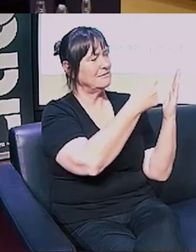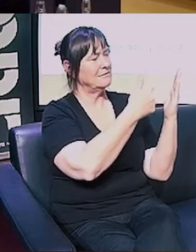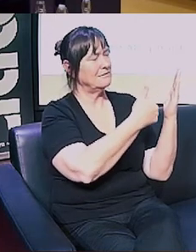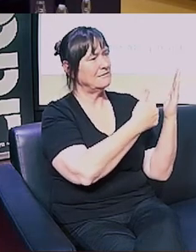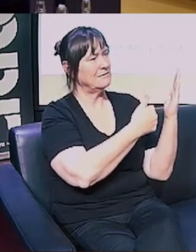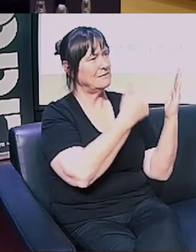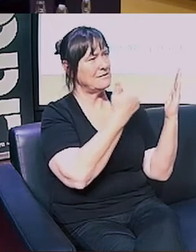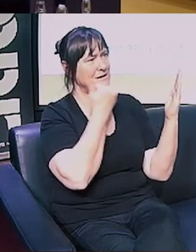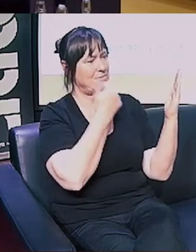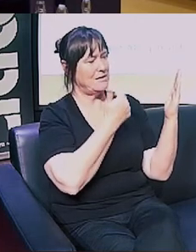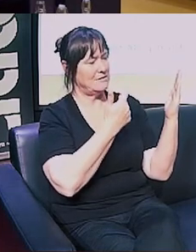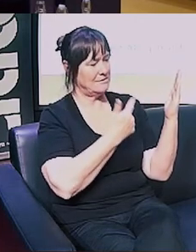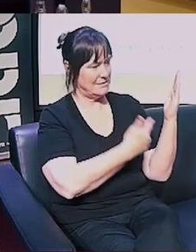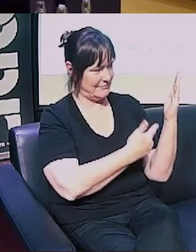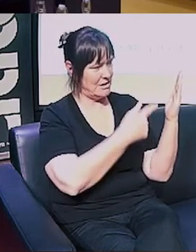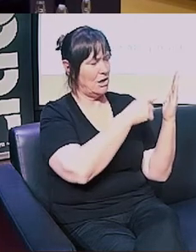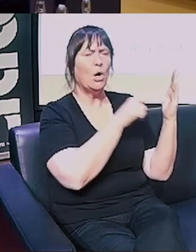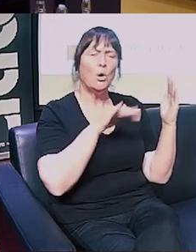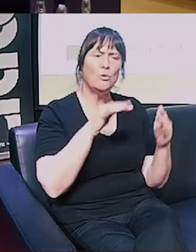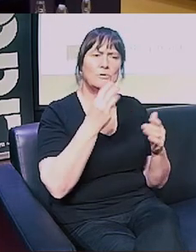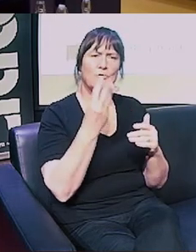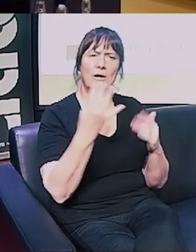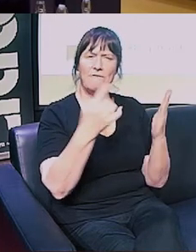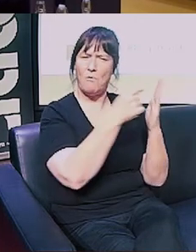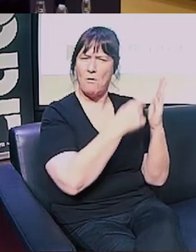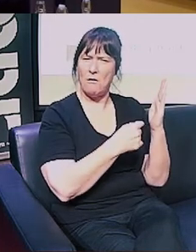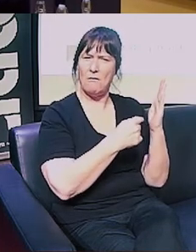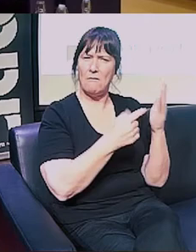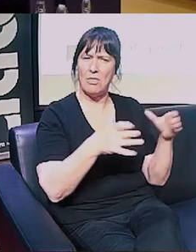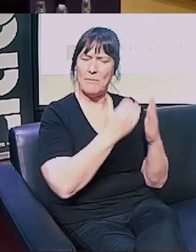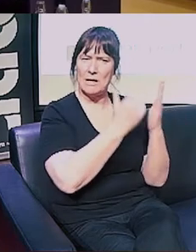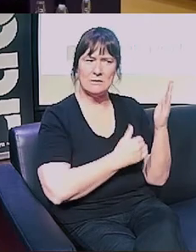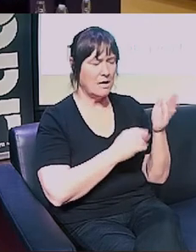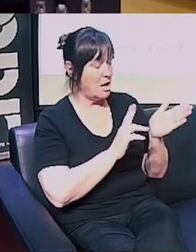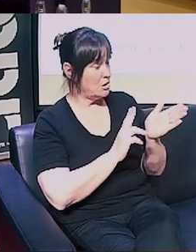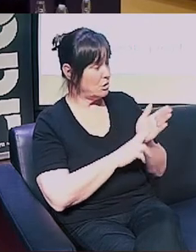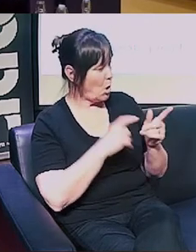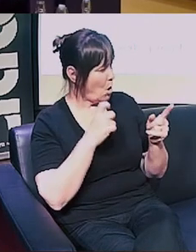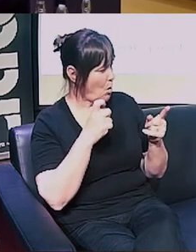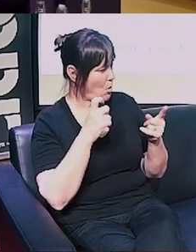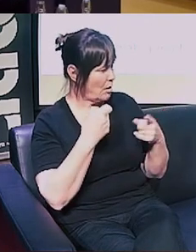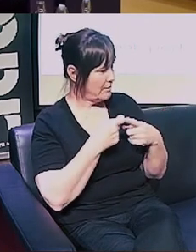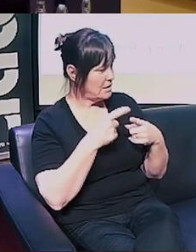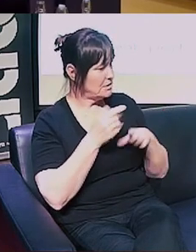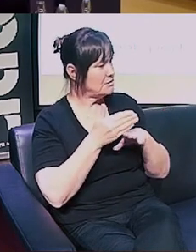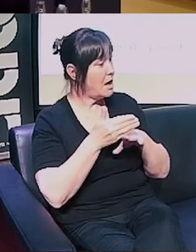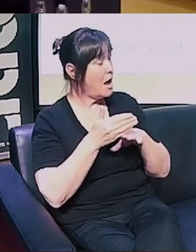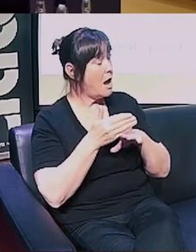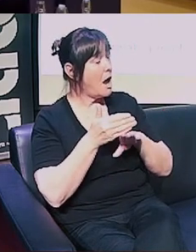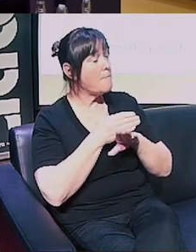four. Oh my gosh. Nicole McKee, and she is a former gun safety inspector